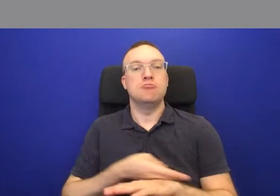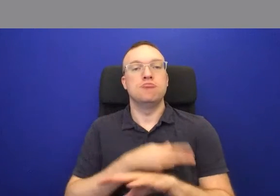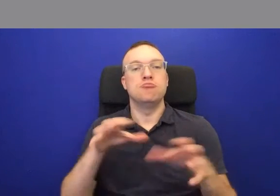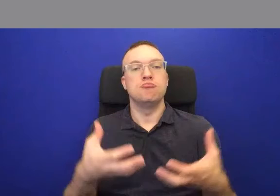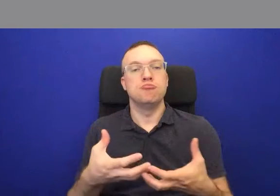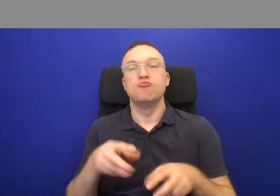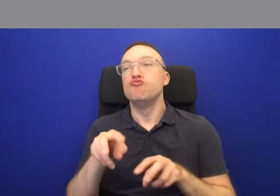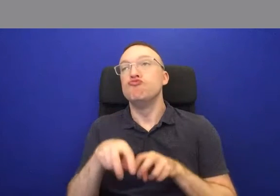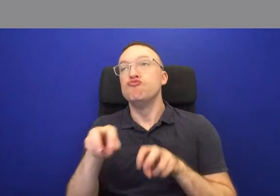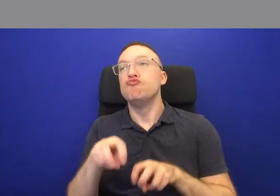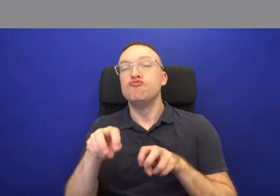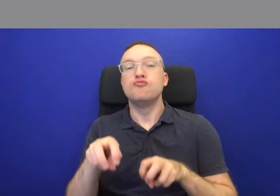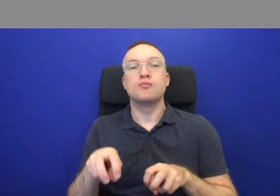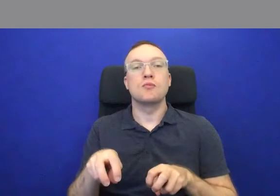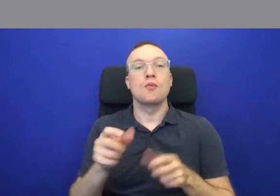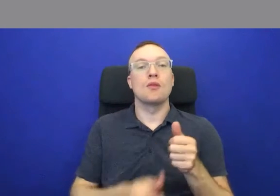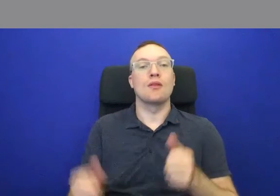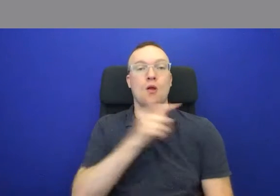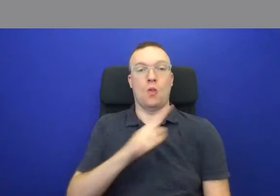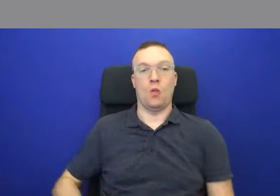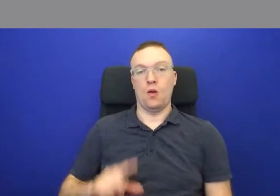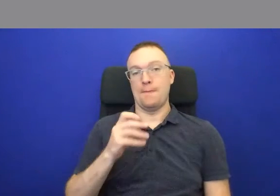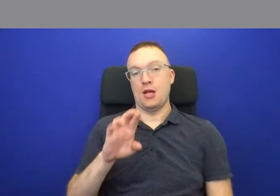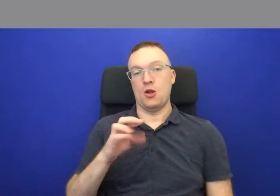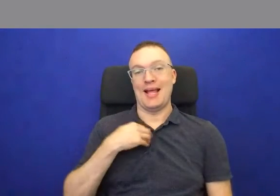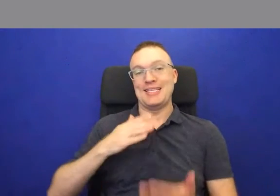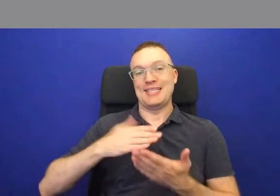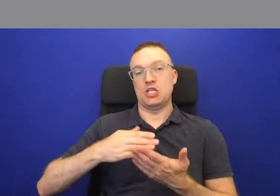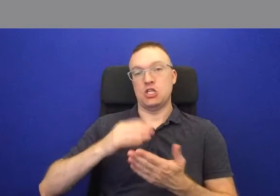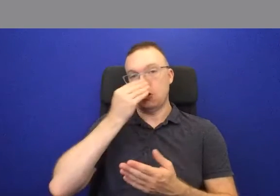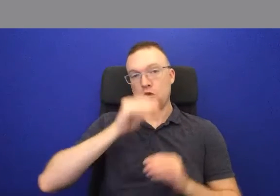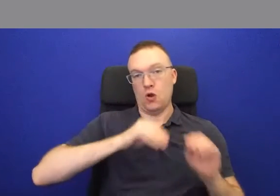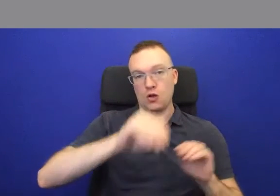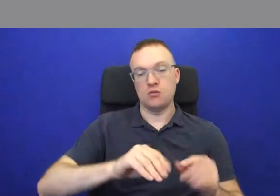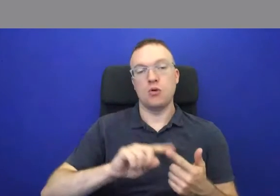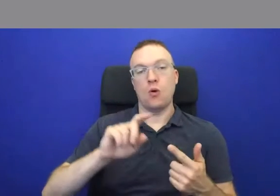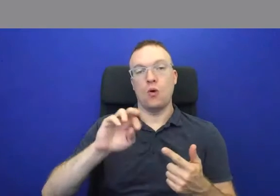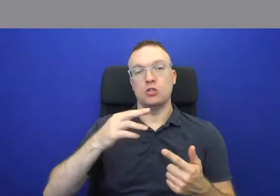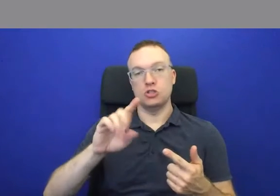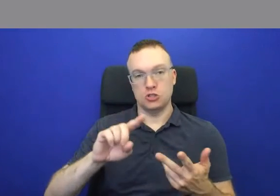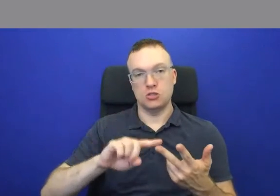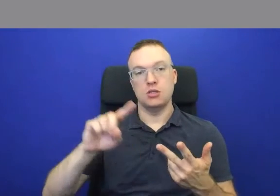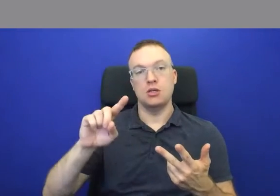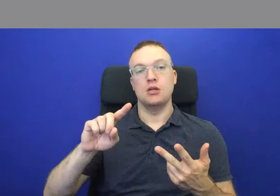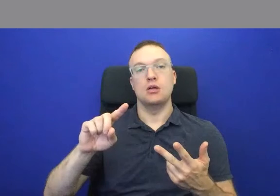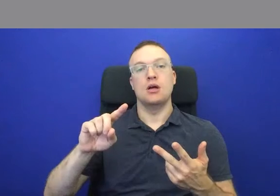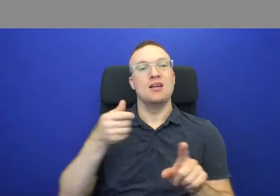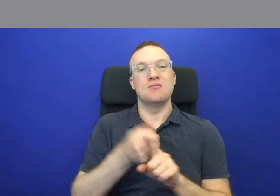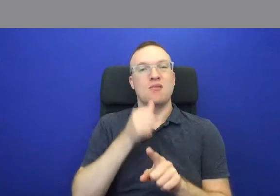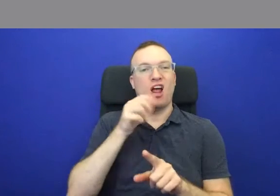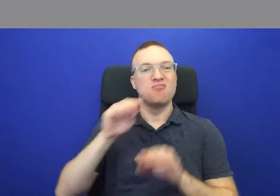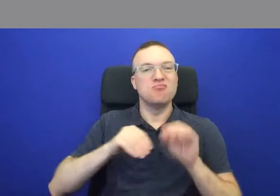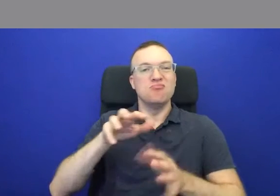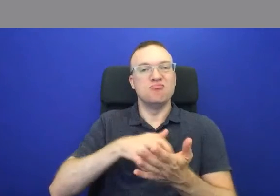The lord of the manor has a kitchen garden, an orchard, a courtyard garden, but he wouldn't work that garden.